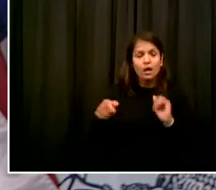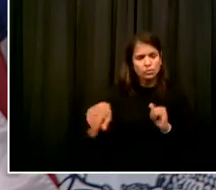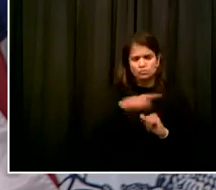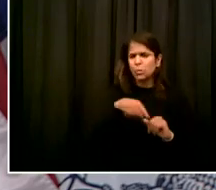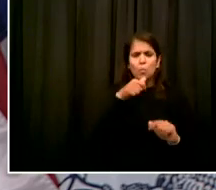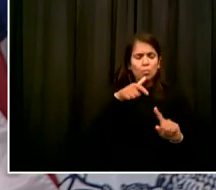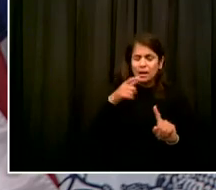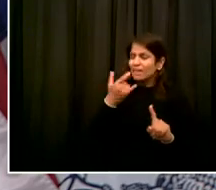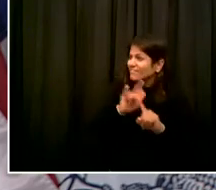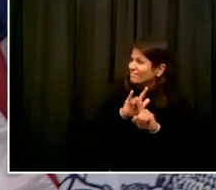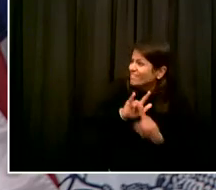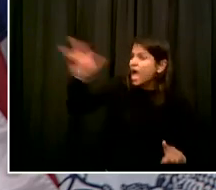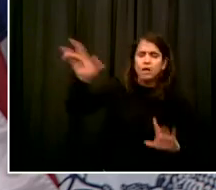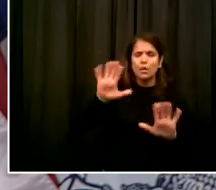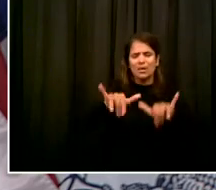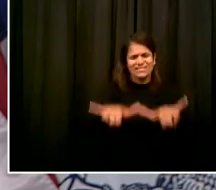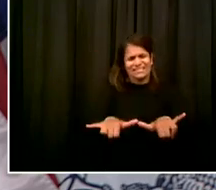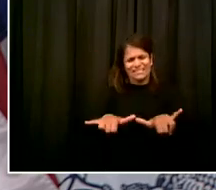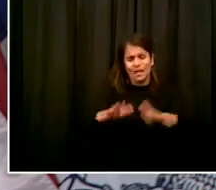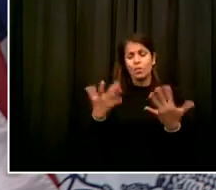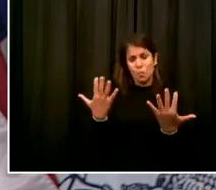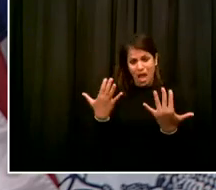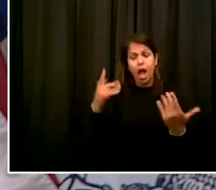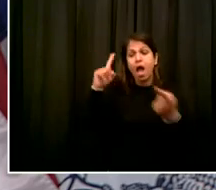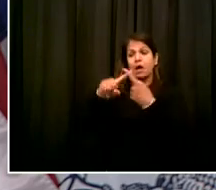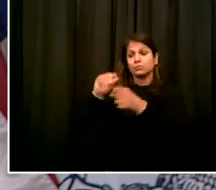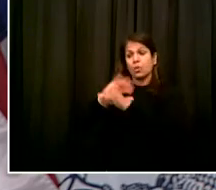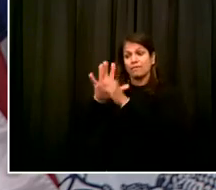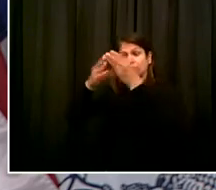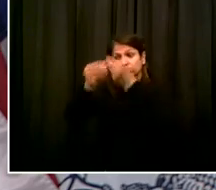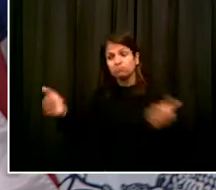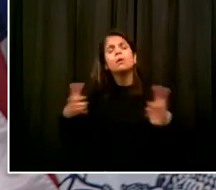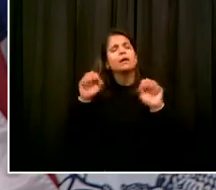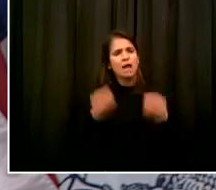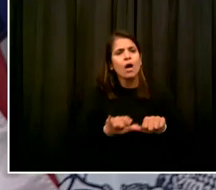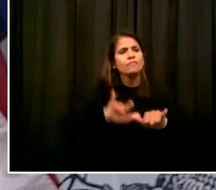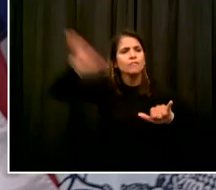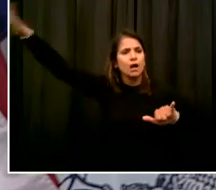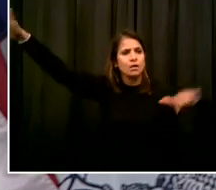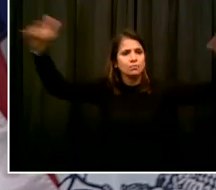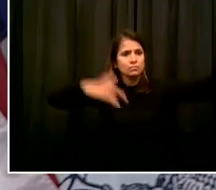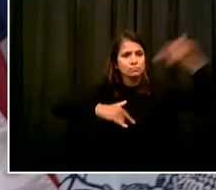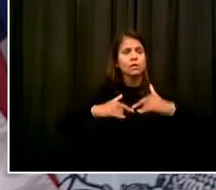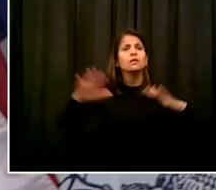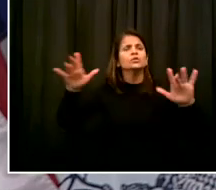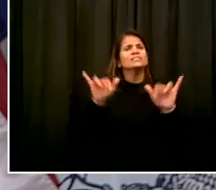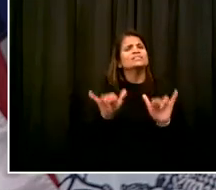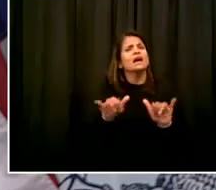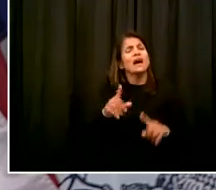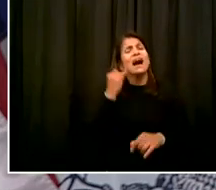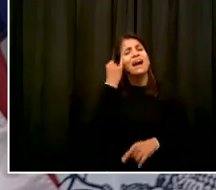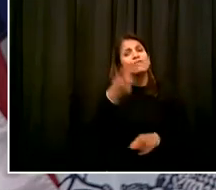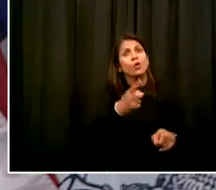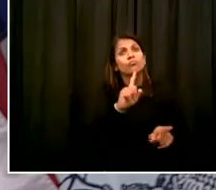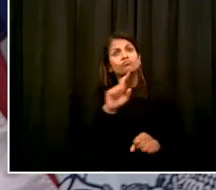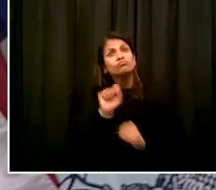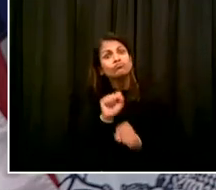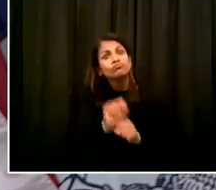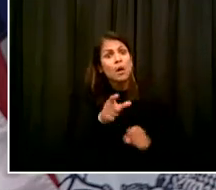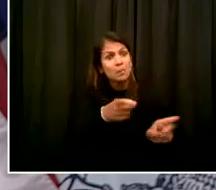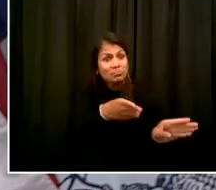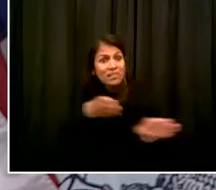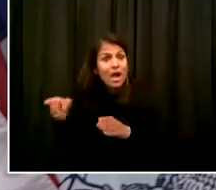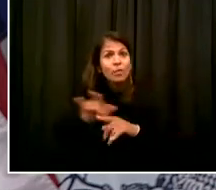But if you do need to travel or you have traveled recently, please follow the rules for the good of everyone, yourself, your family,